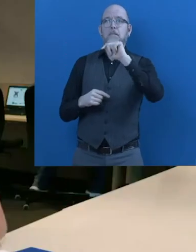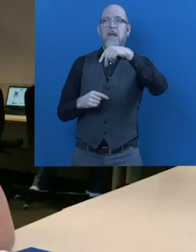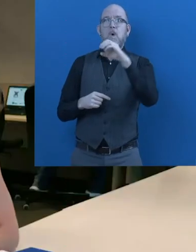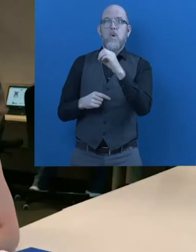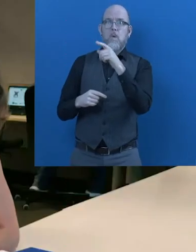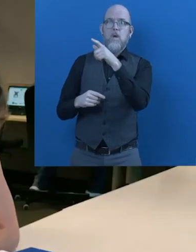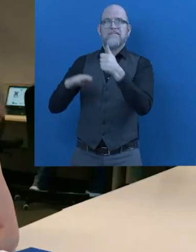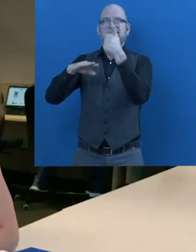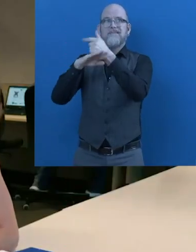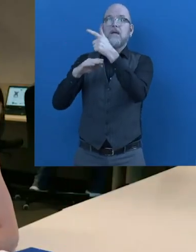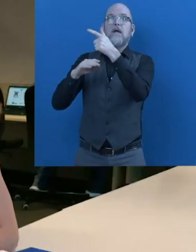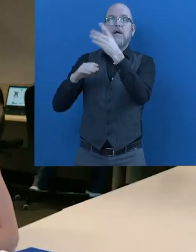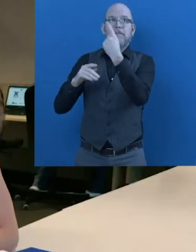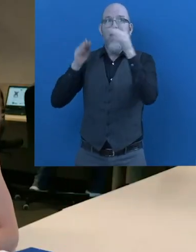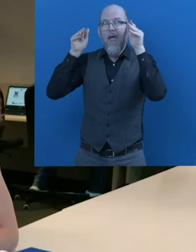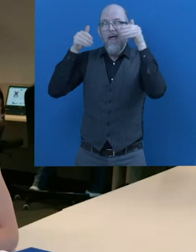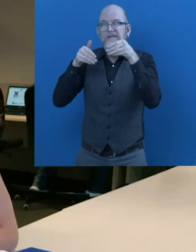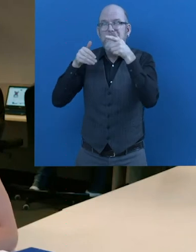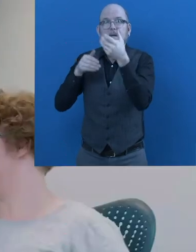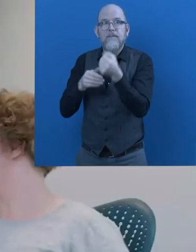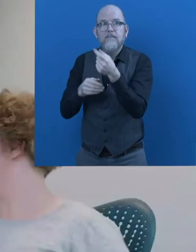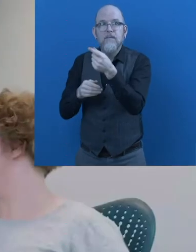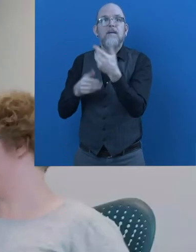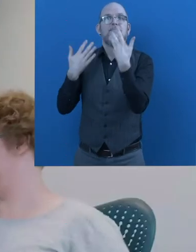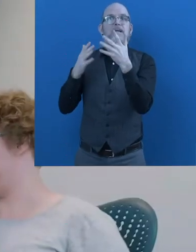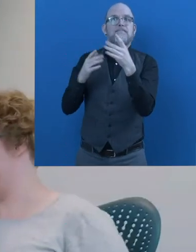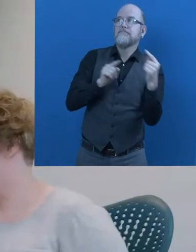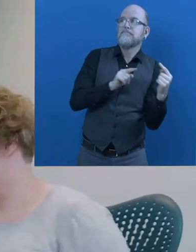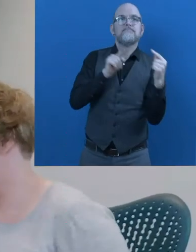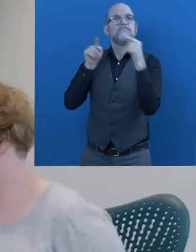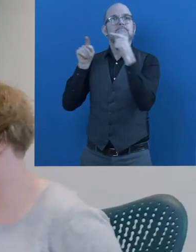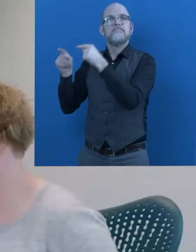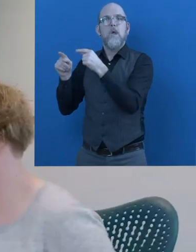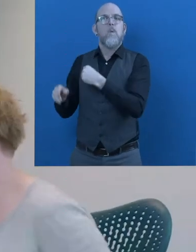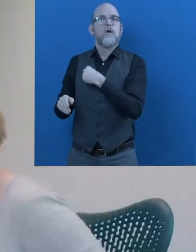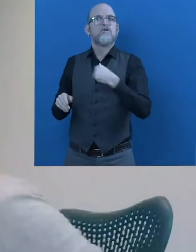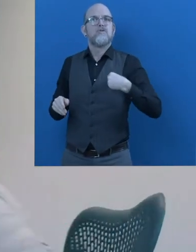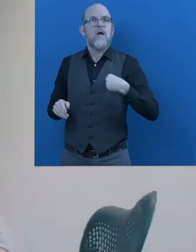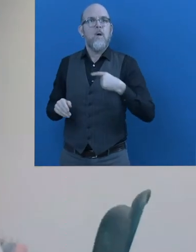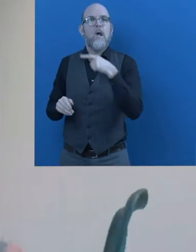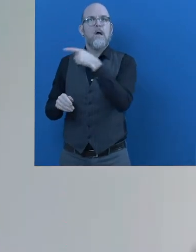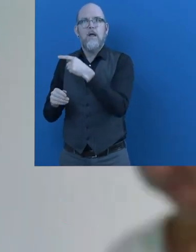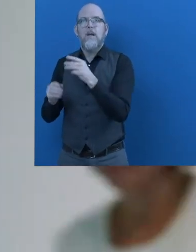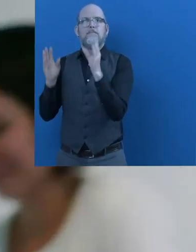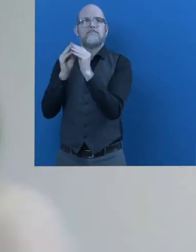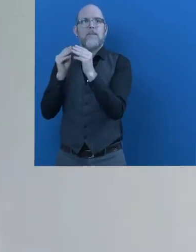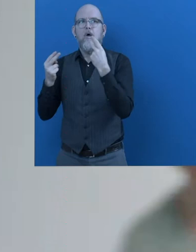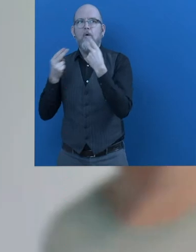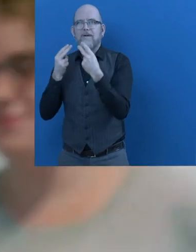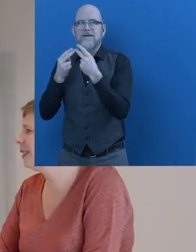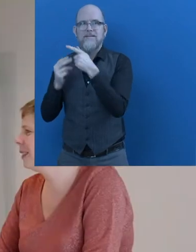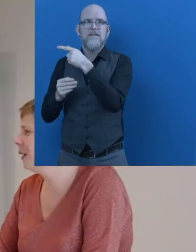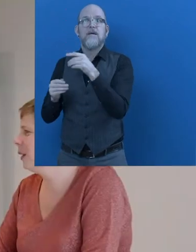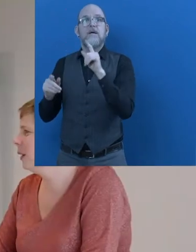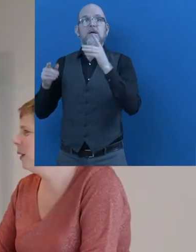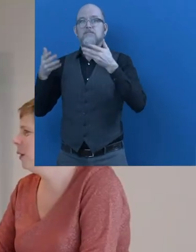focusing on people with Autism assisted to a conference in Wachau about Autism. A Dutch